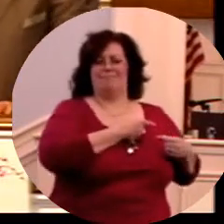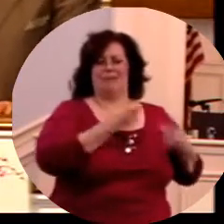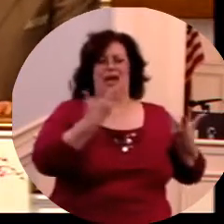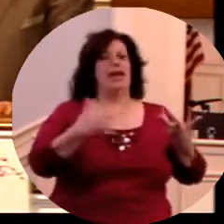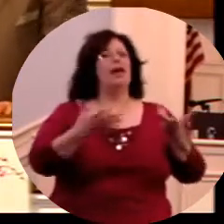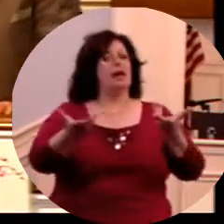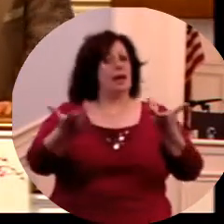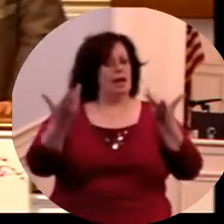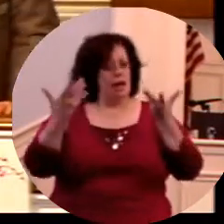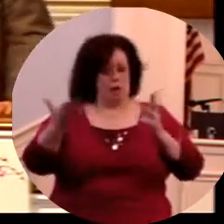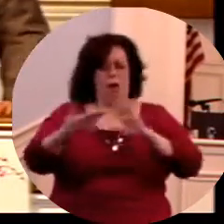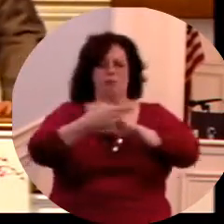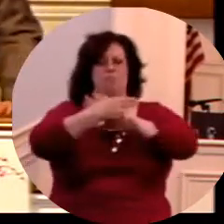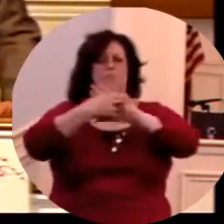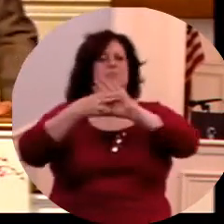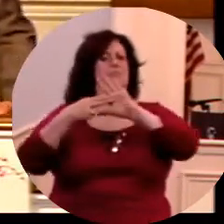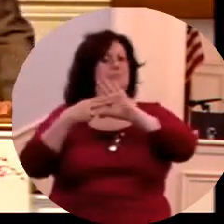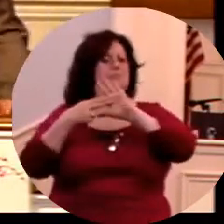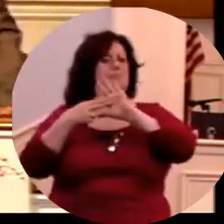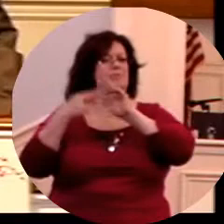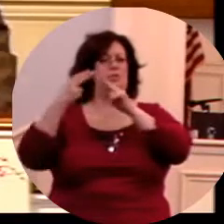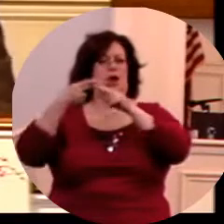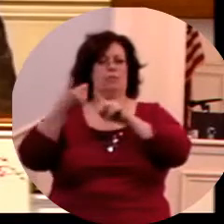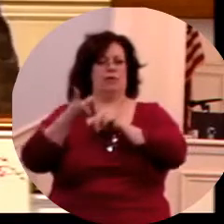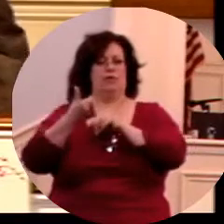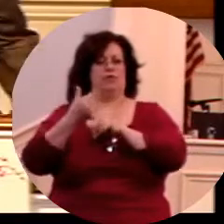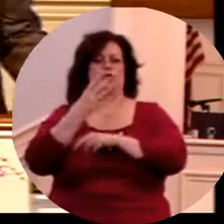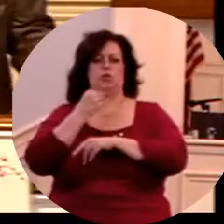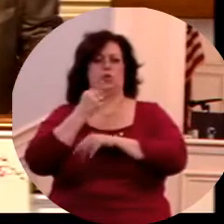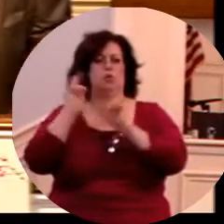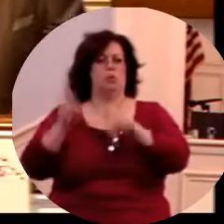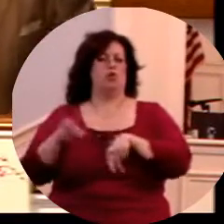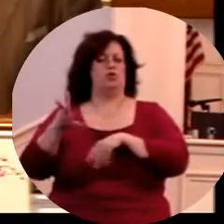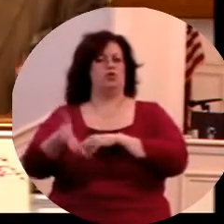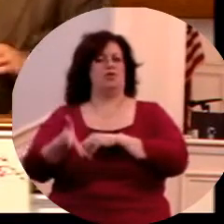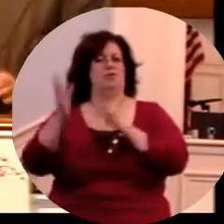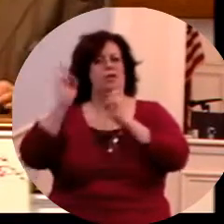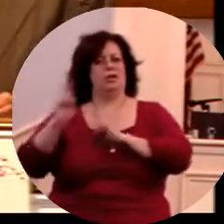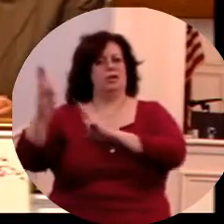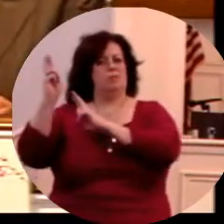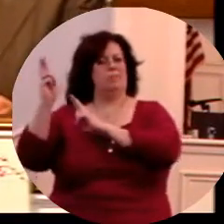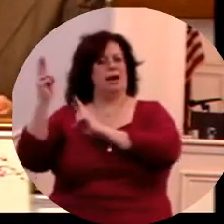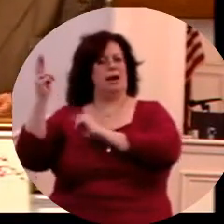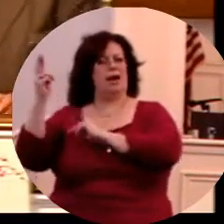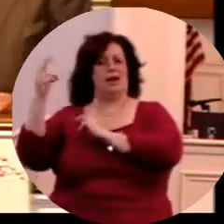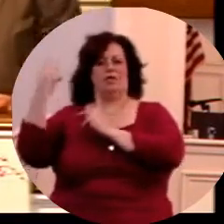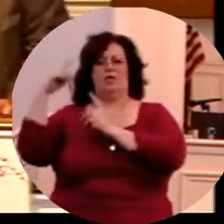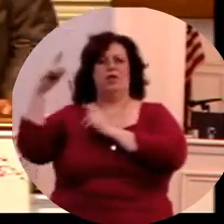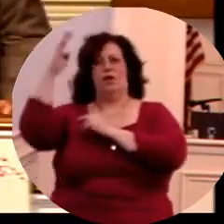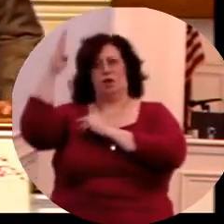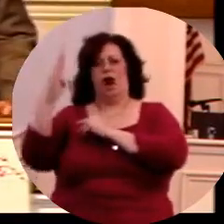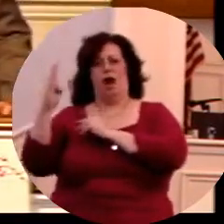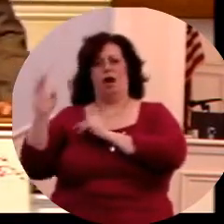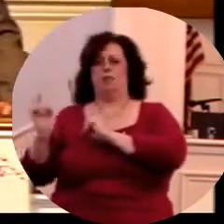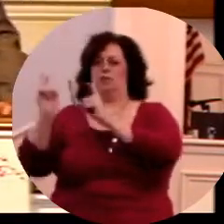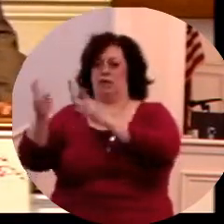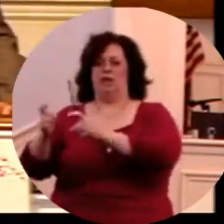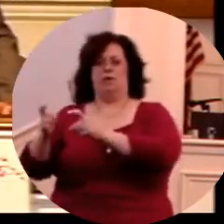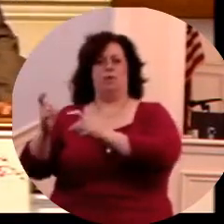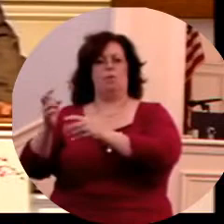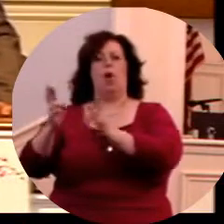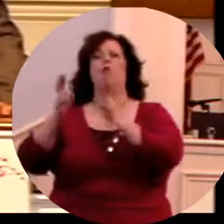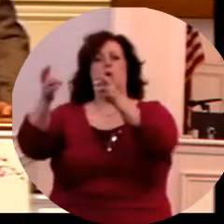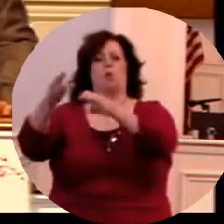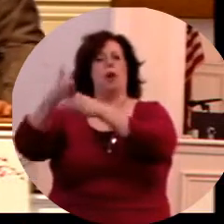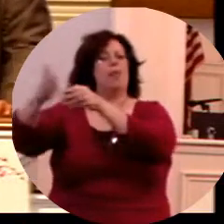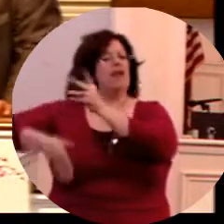reproach of Christ's greater riches than the treasures in Egypt for he had respect unto the recompense of